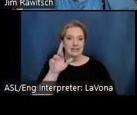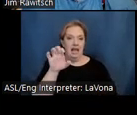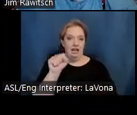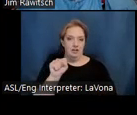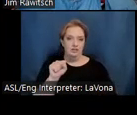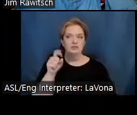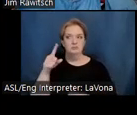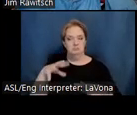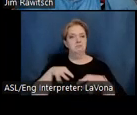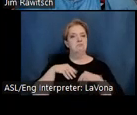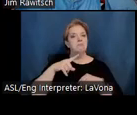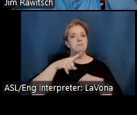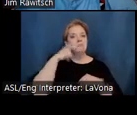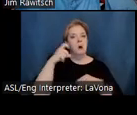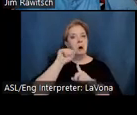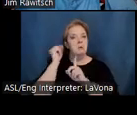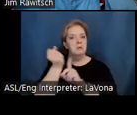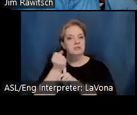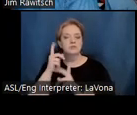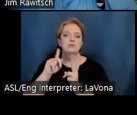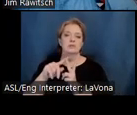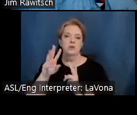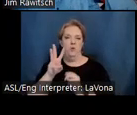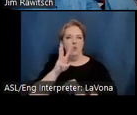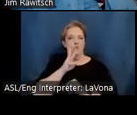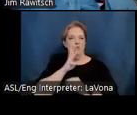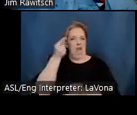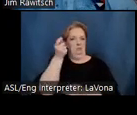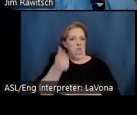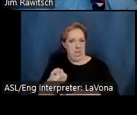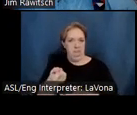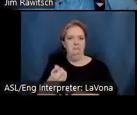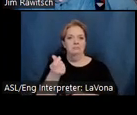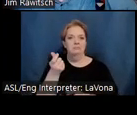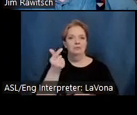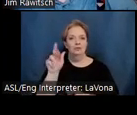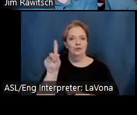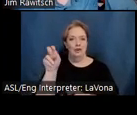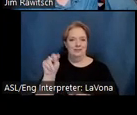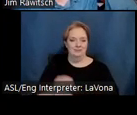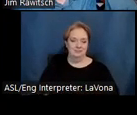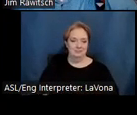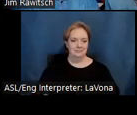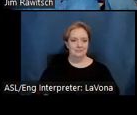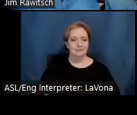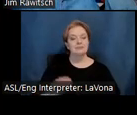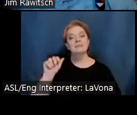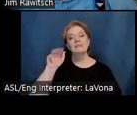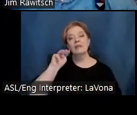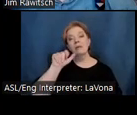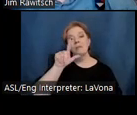Discovery Garden. At the Malouf, we talk about artful living